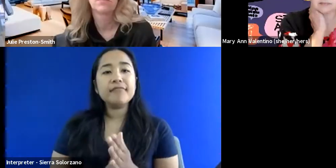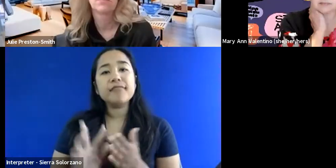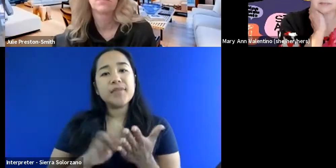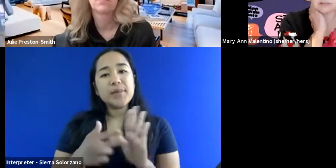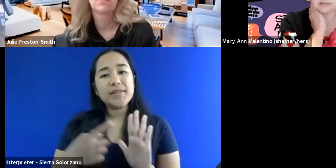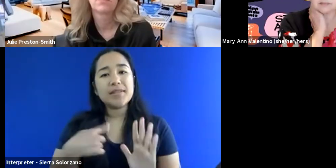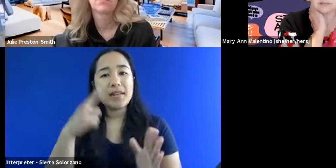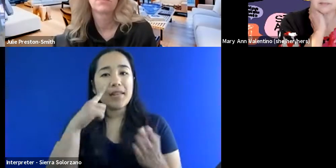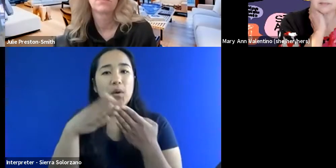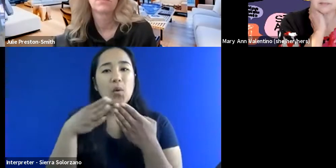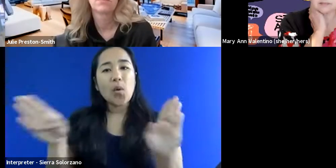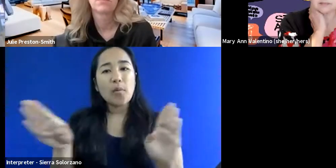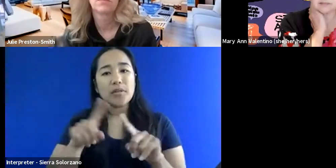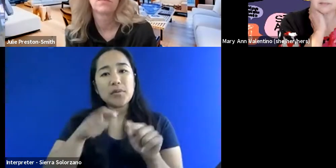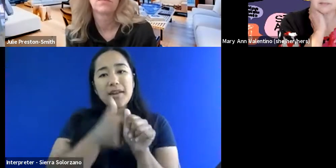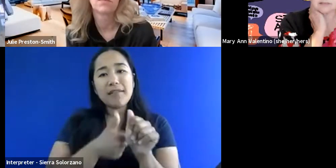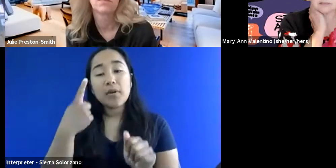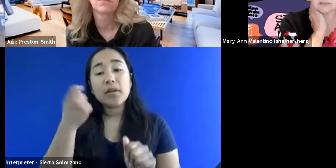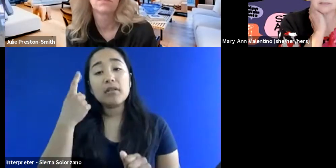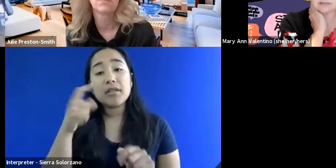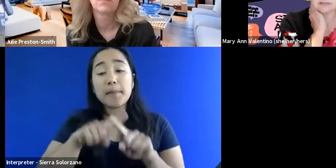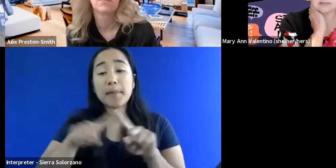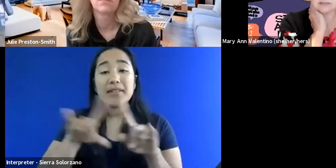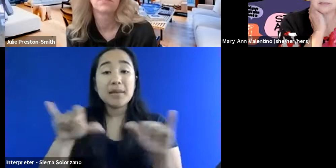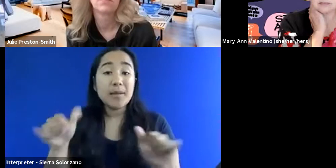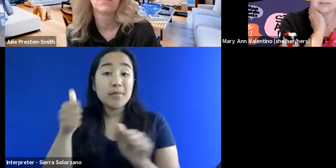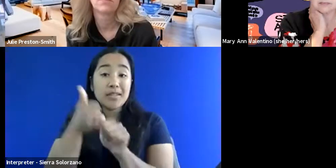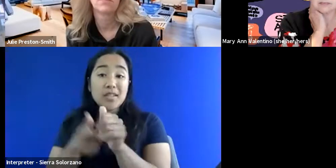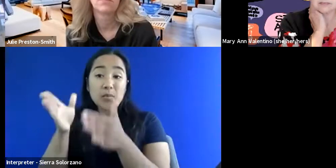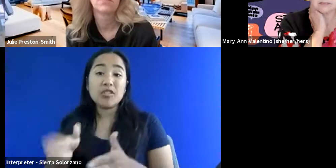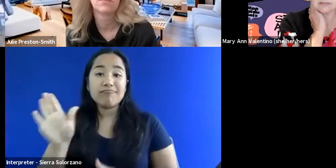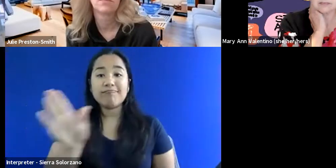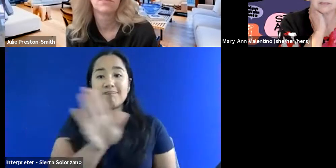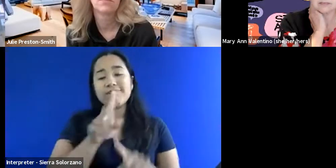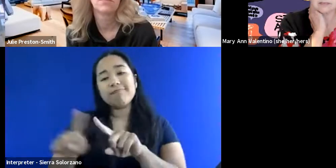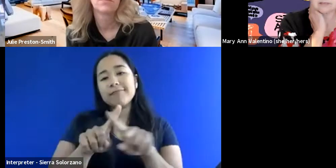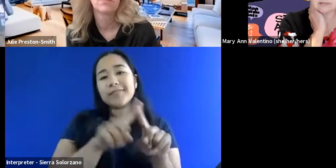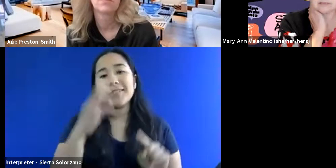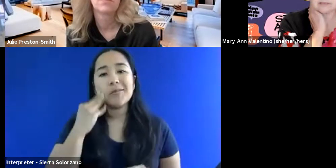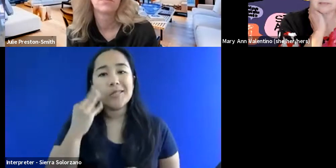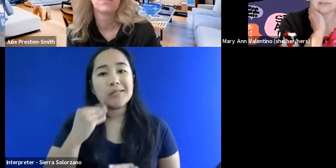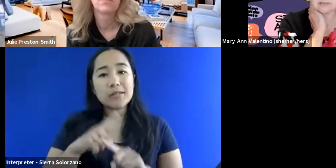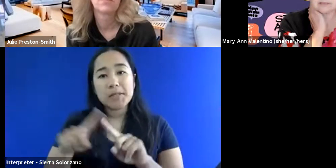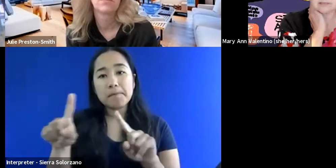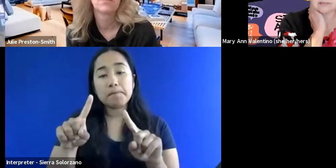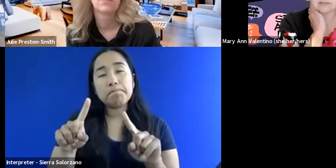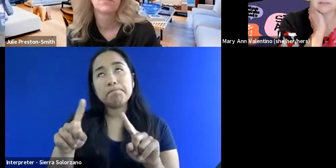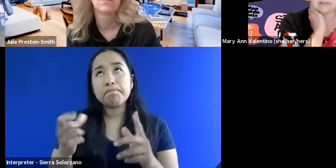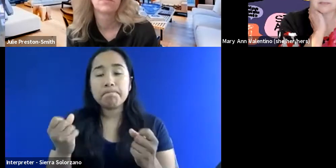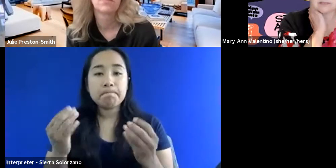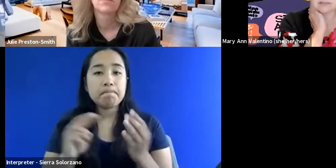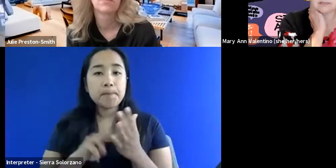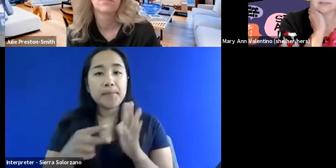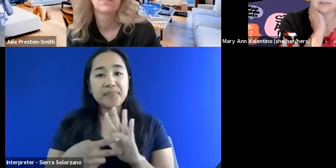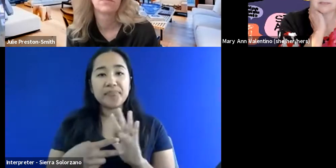um, people come from different experiences. And so I think making the assumption that it, it's, it would be